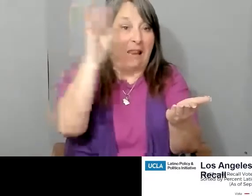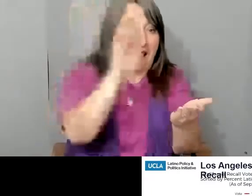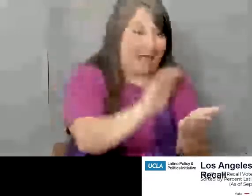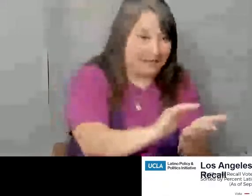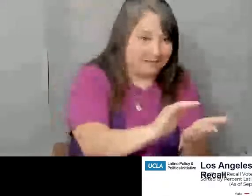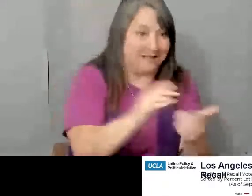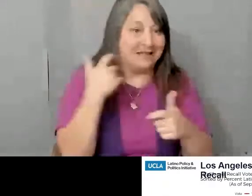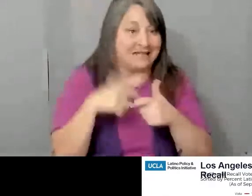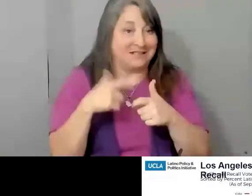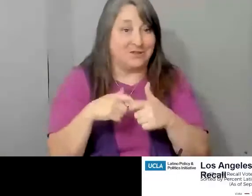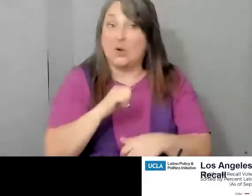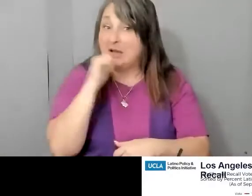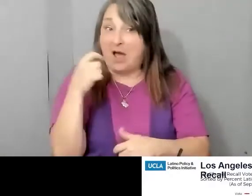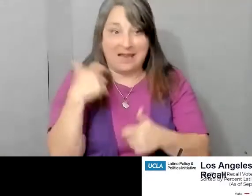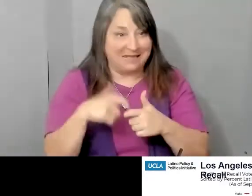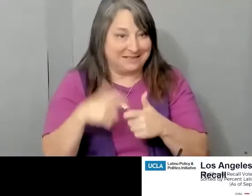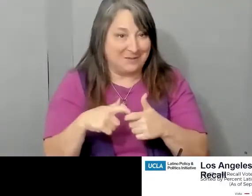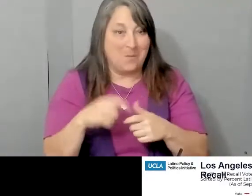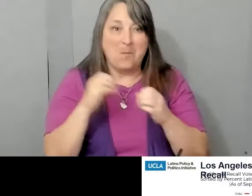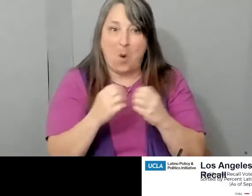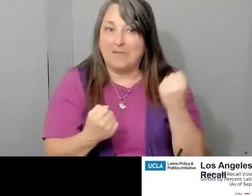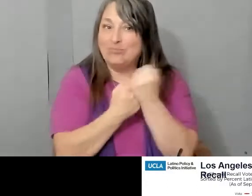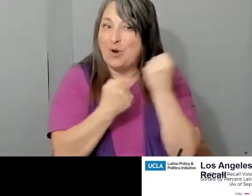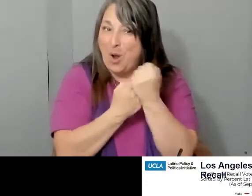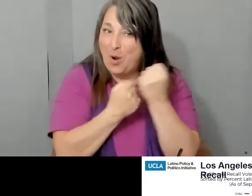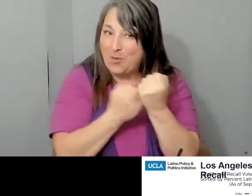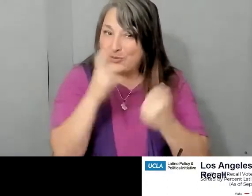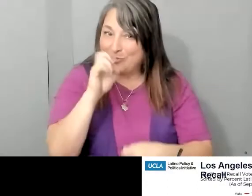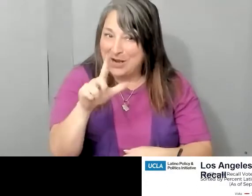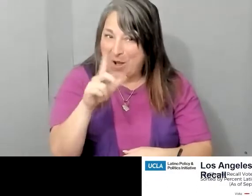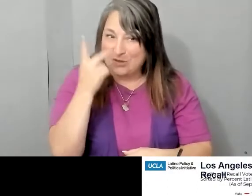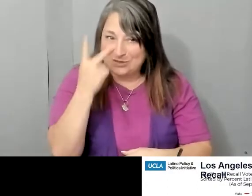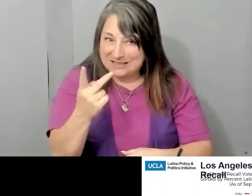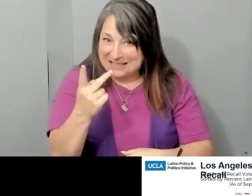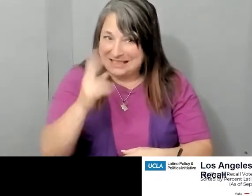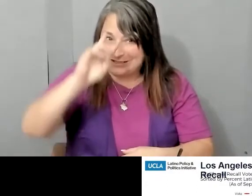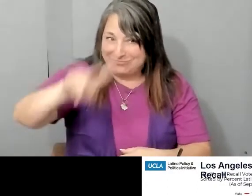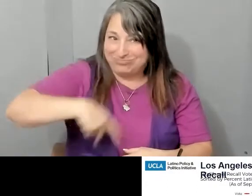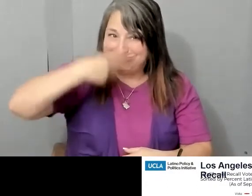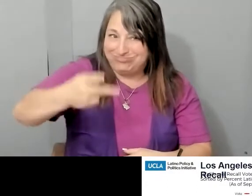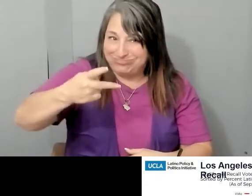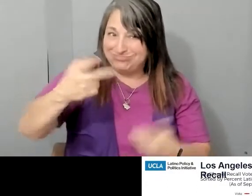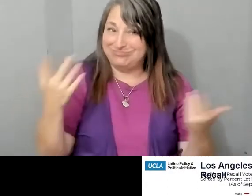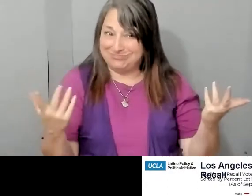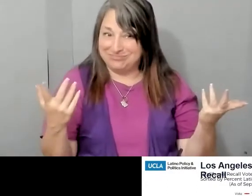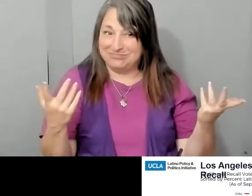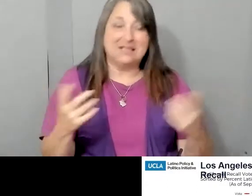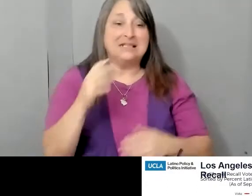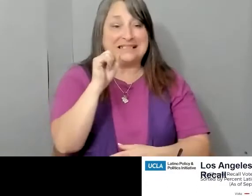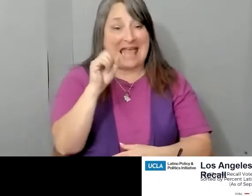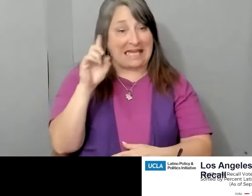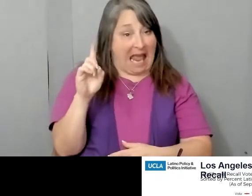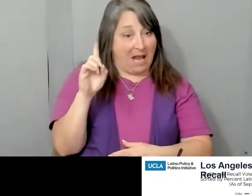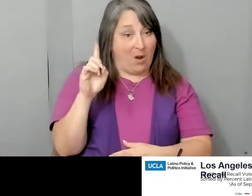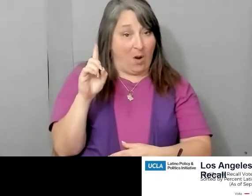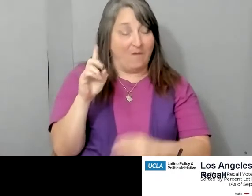-Latino, they are pro the recall. So you see that it's particularly an inverse. San Diego, also